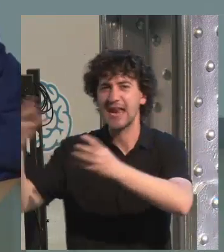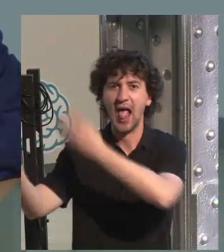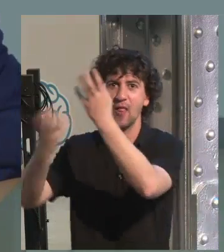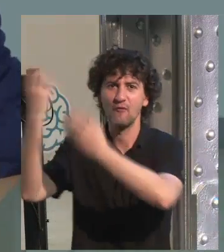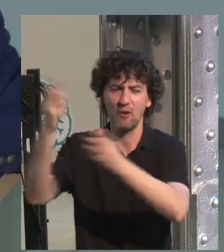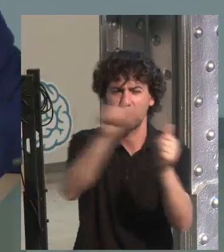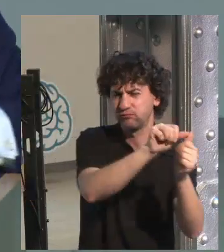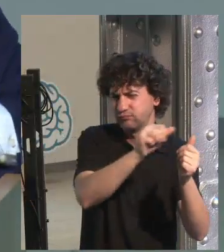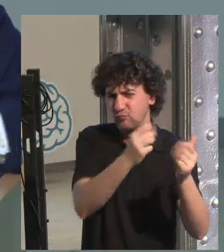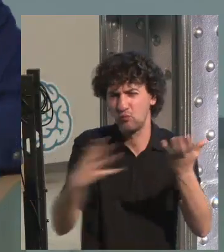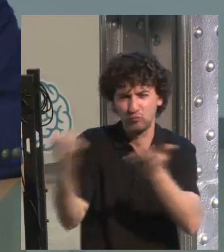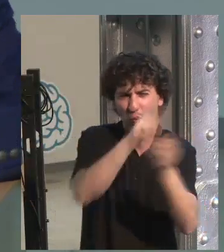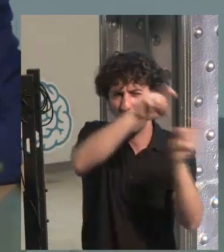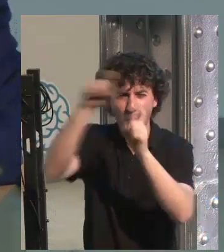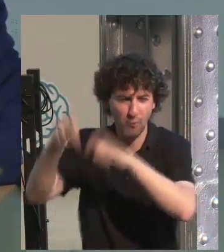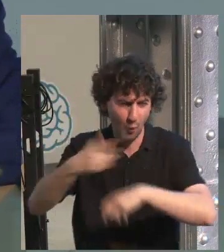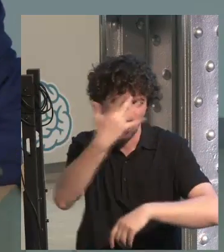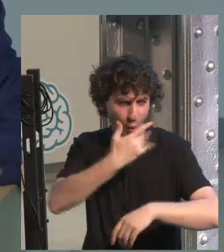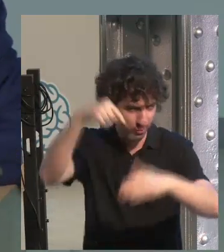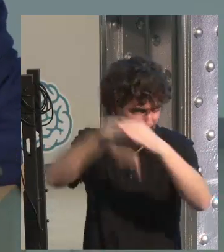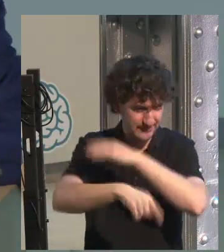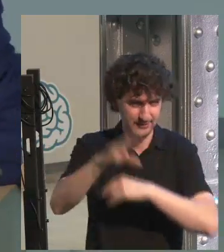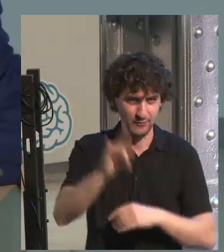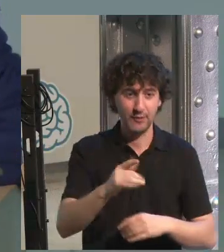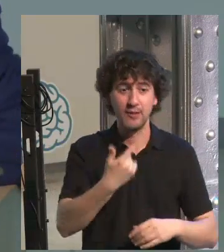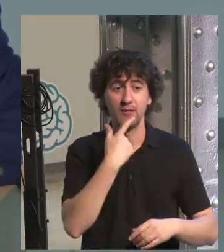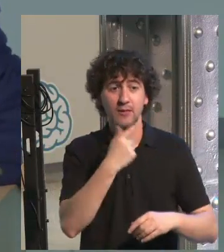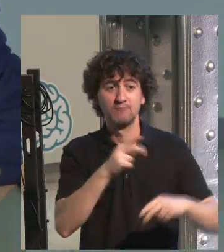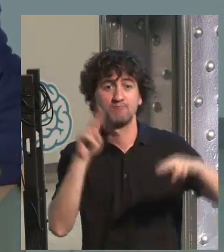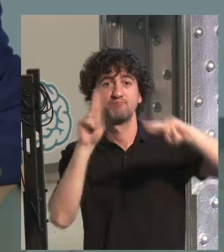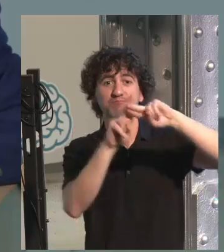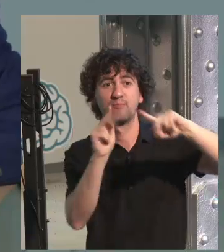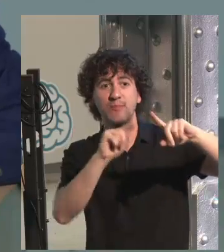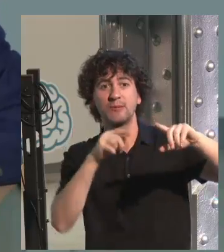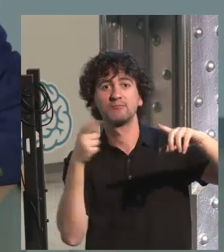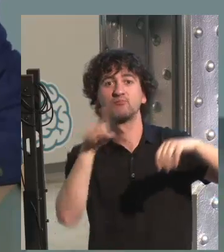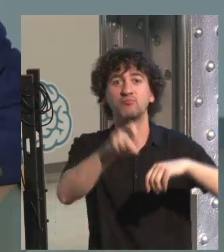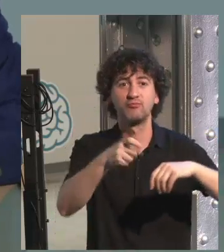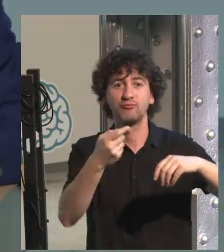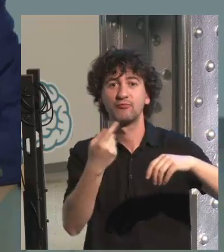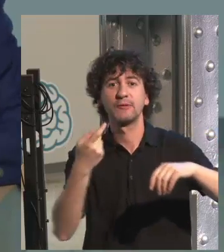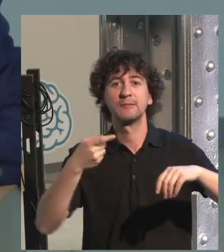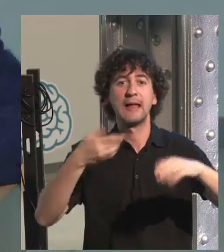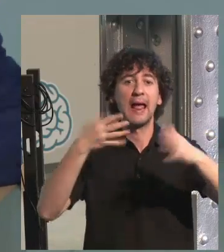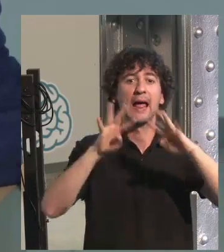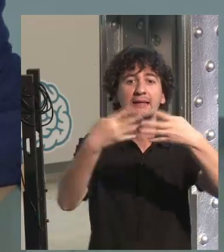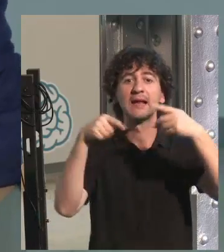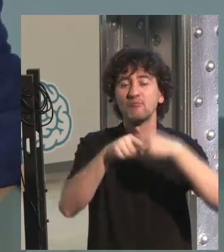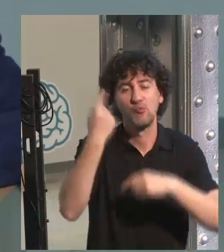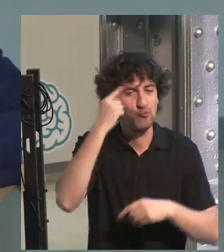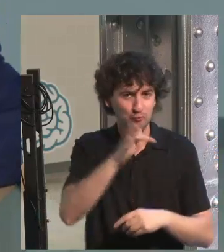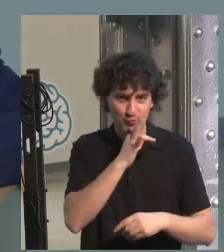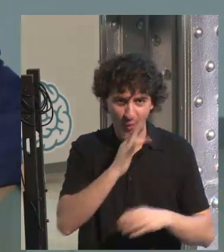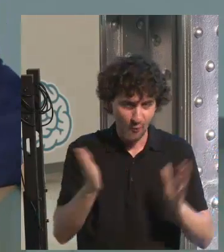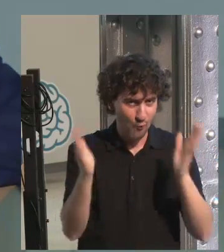to deliver this to their students and I will be provided with the link of this video, of these two